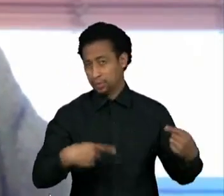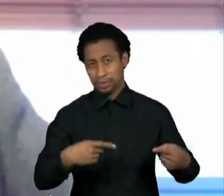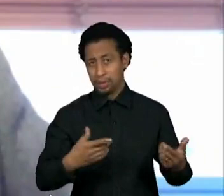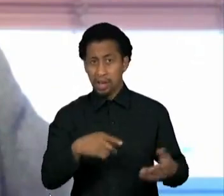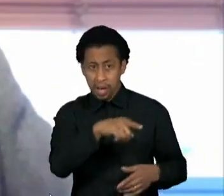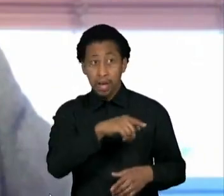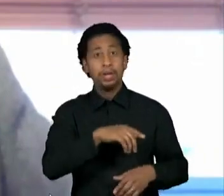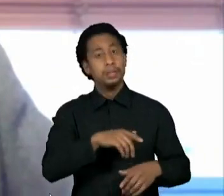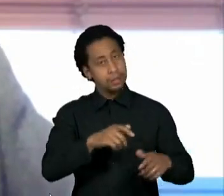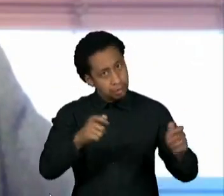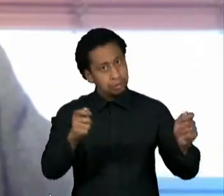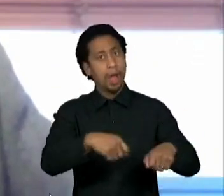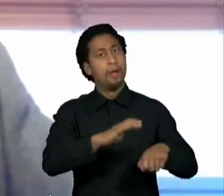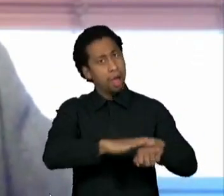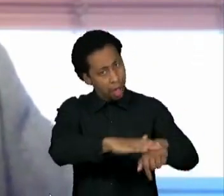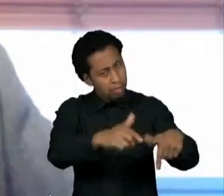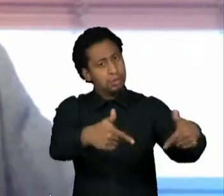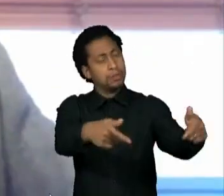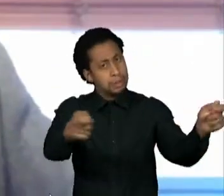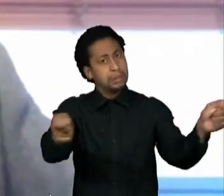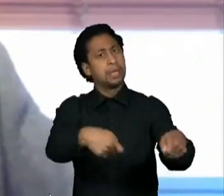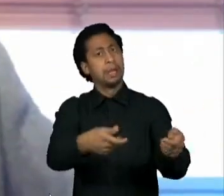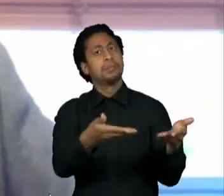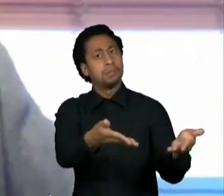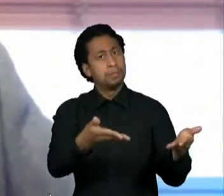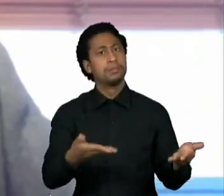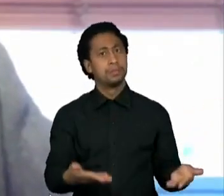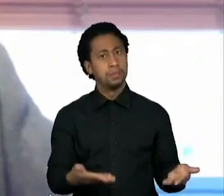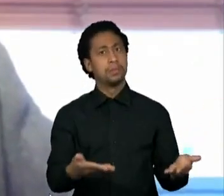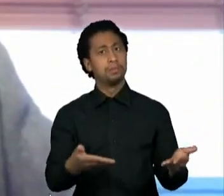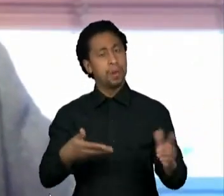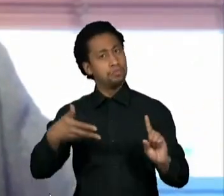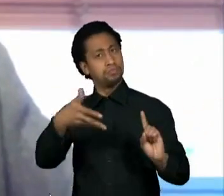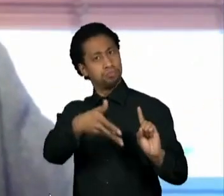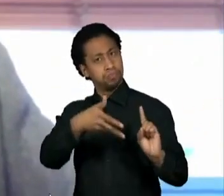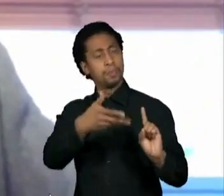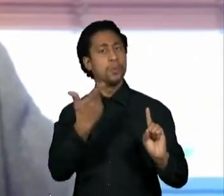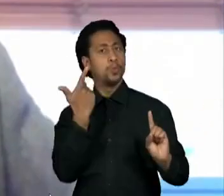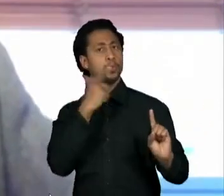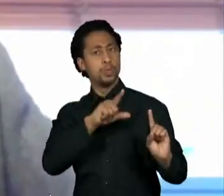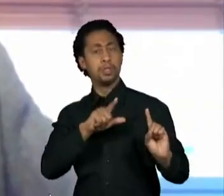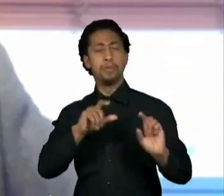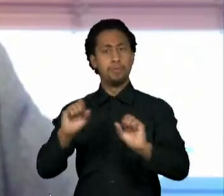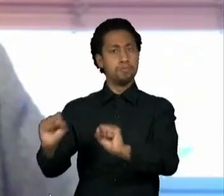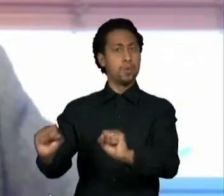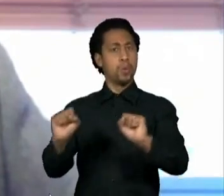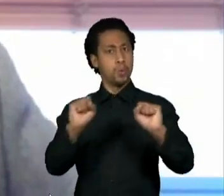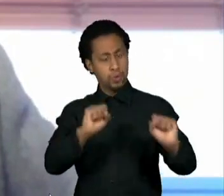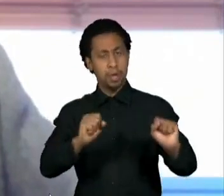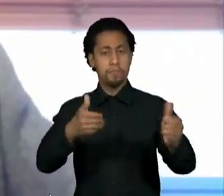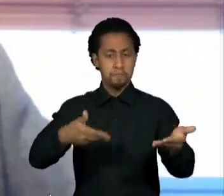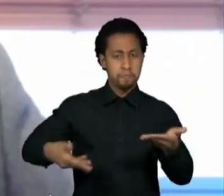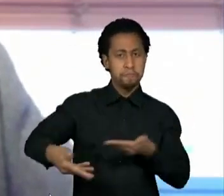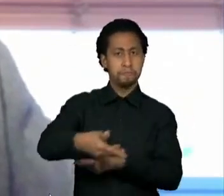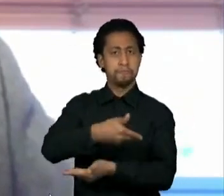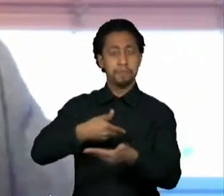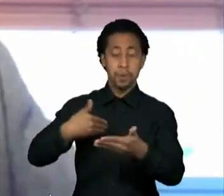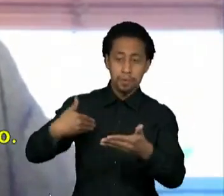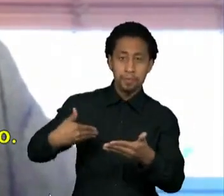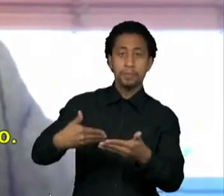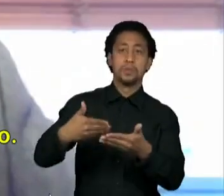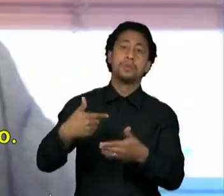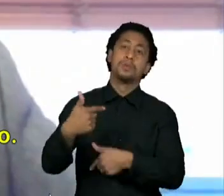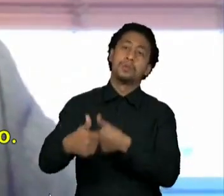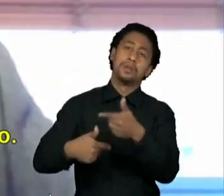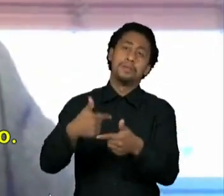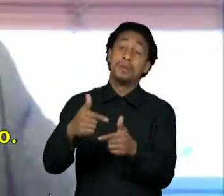he could have, um, done much, much more to consolidate power in the first couple of years of his presidency than he did,